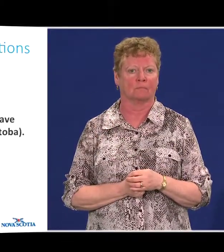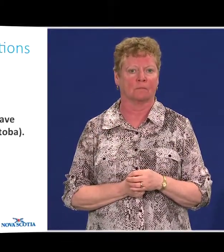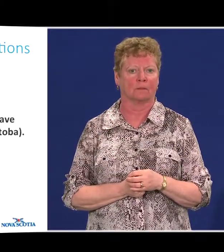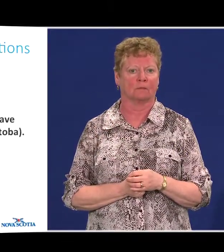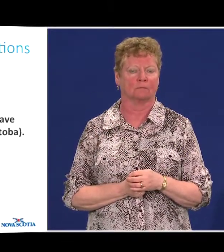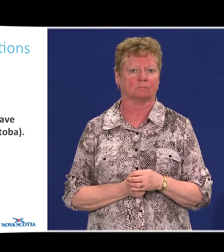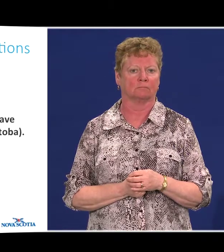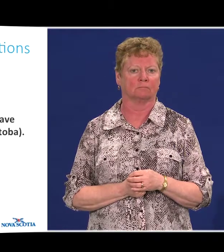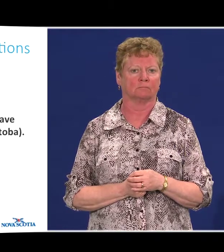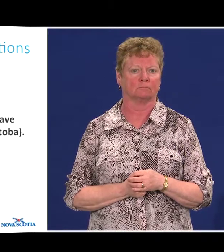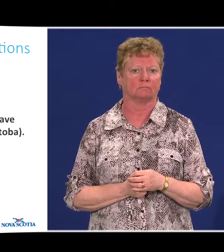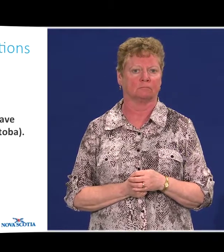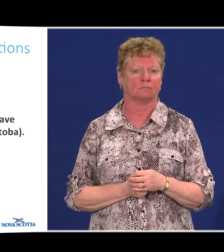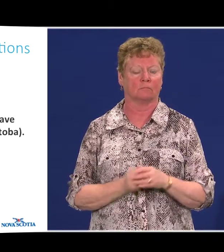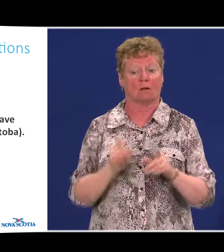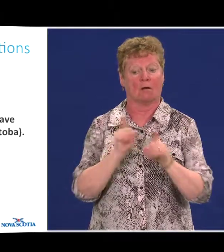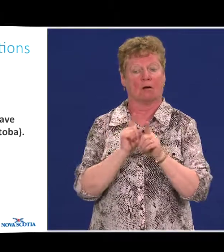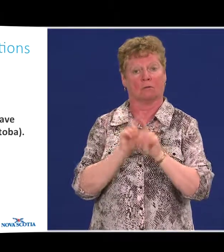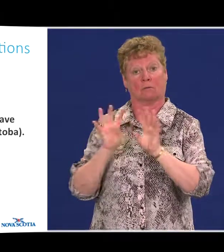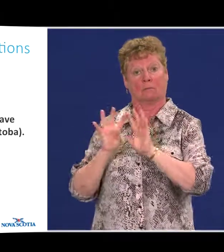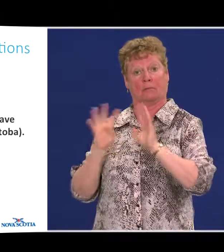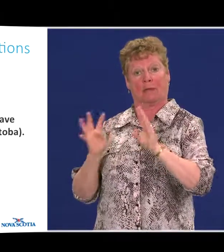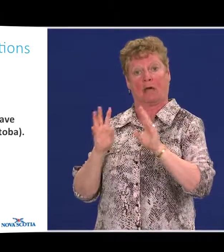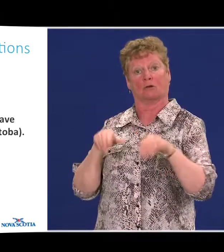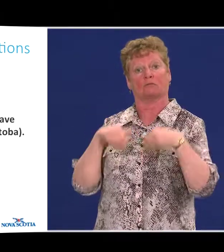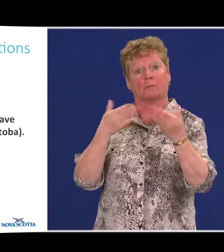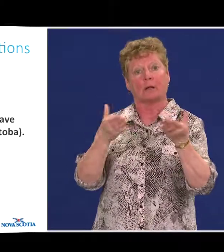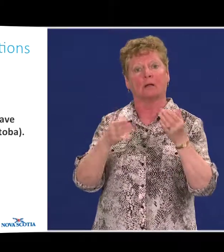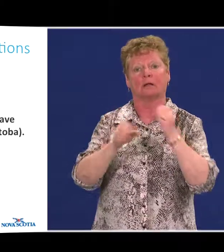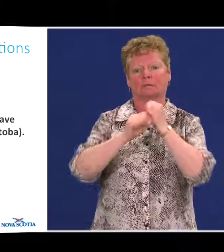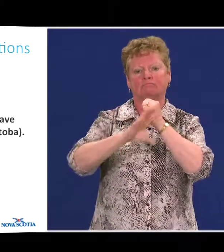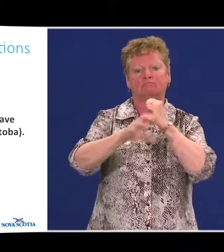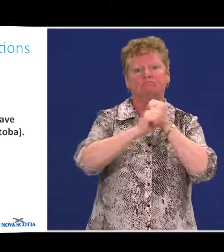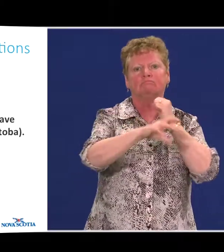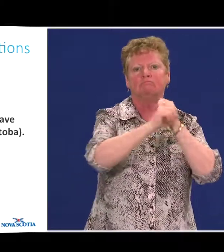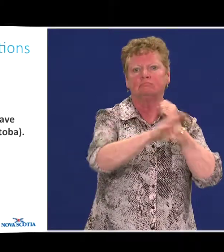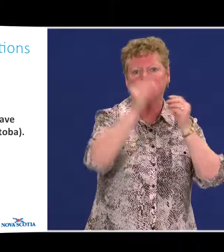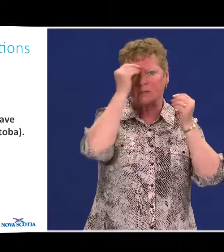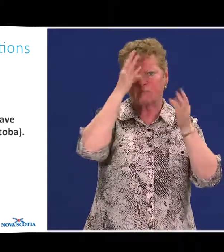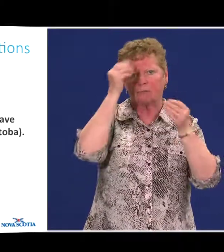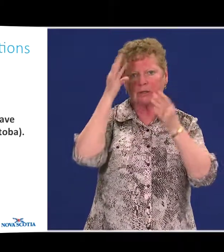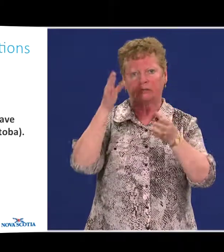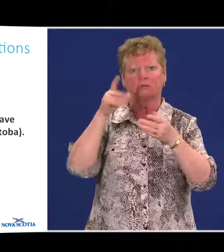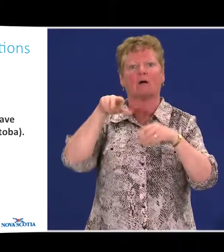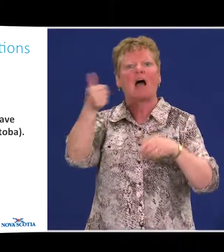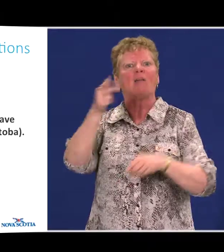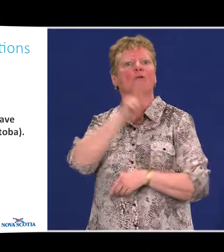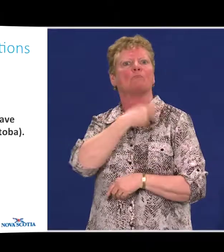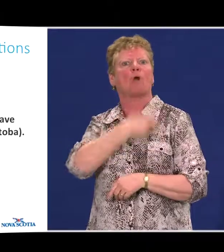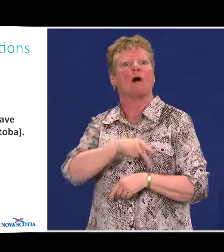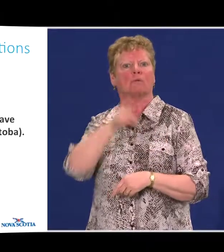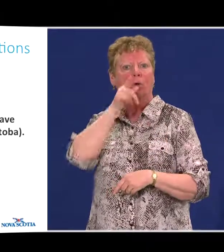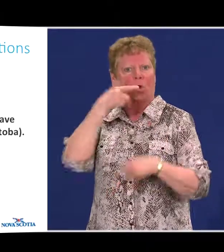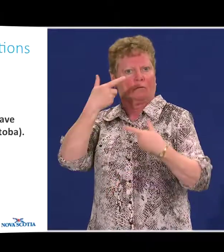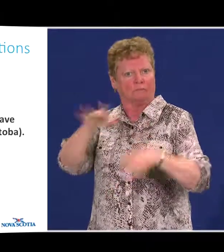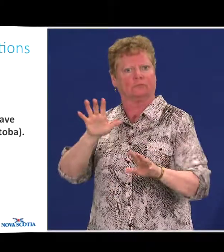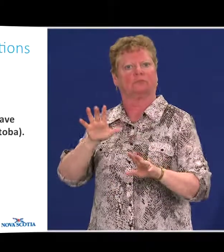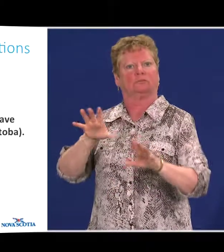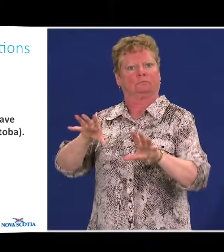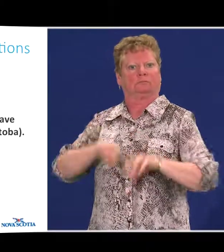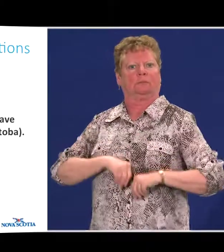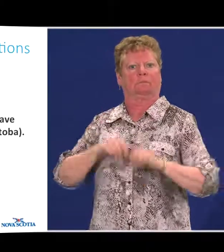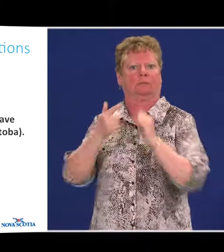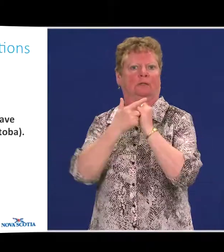Also, they recommend publicizing information on other provinces that have adopted such